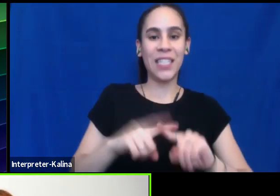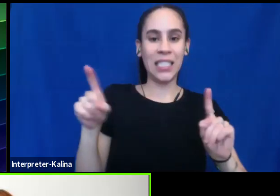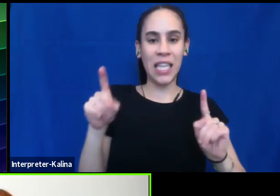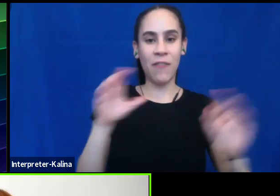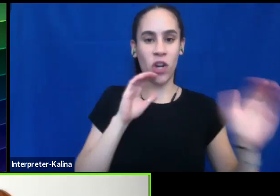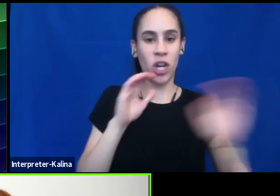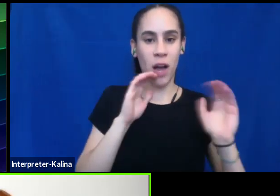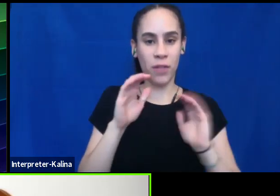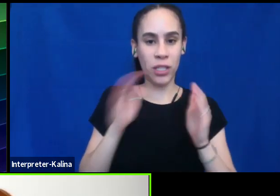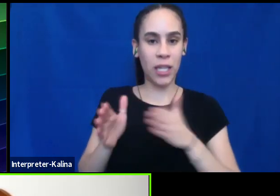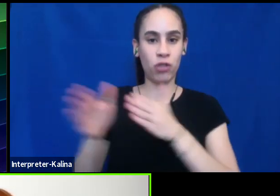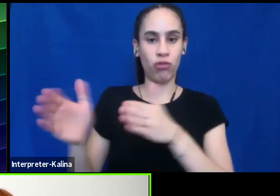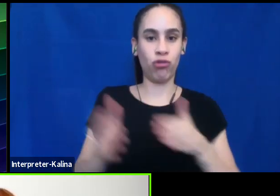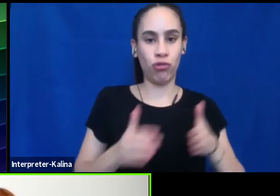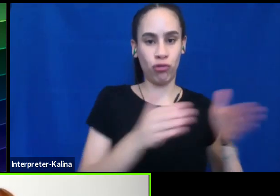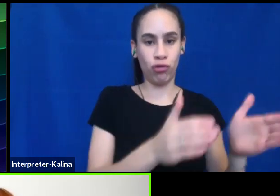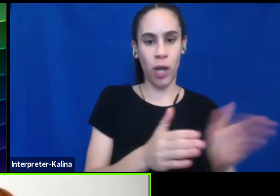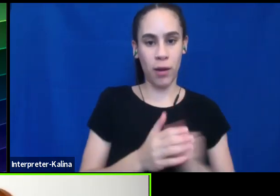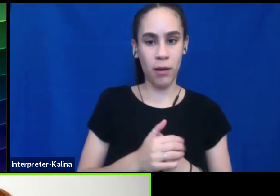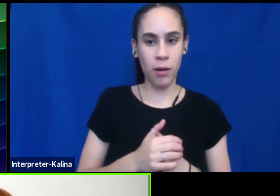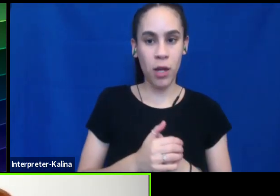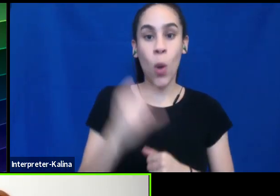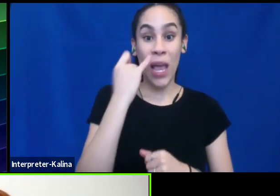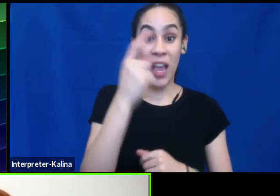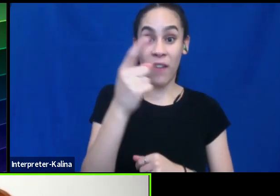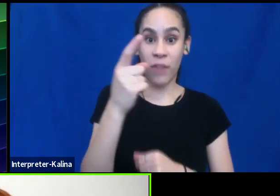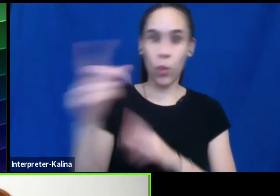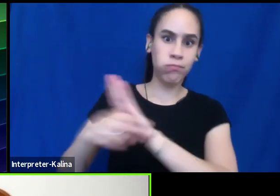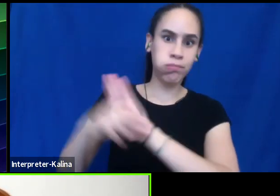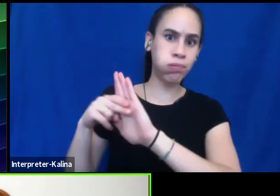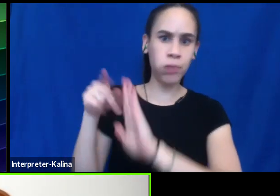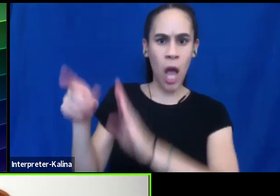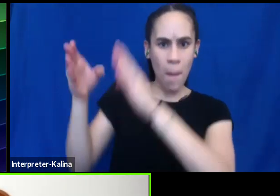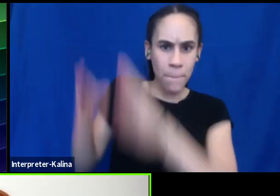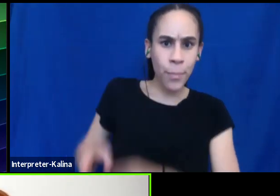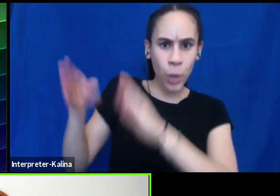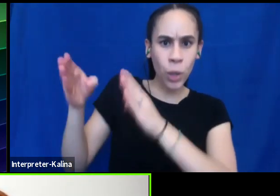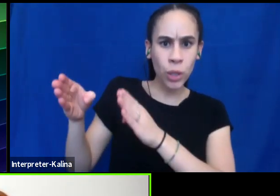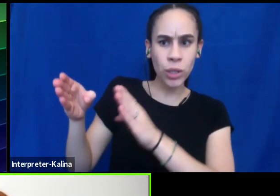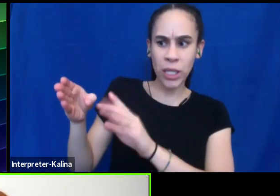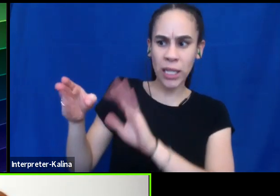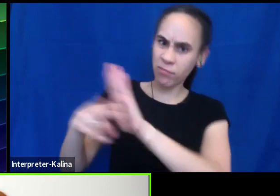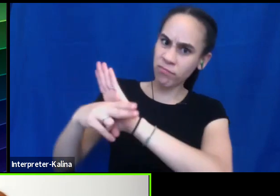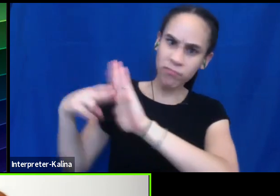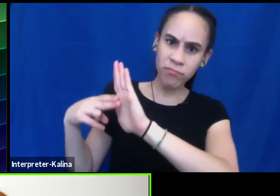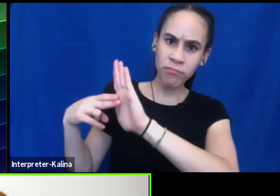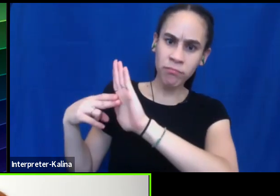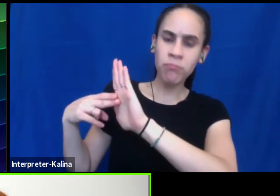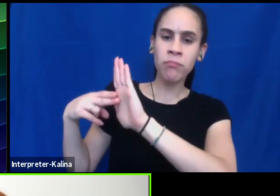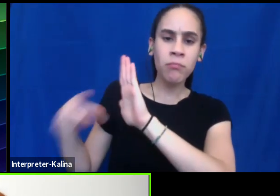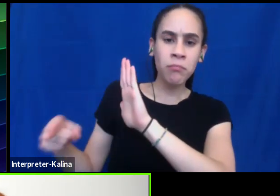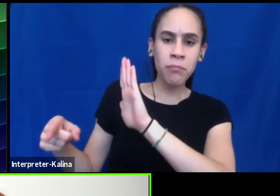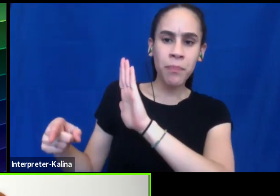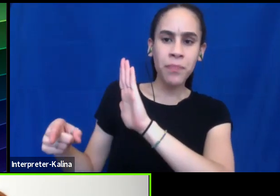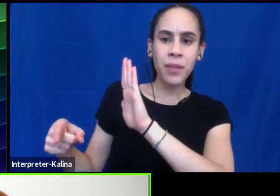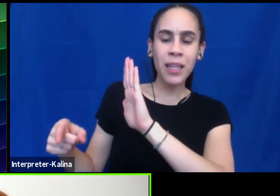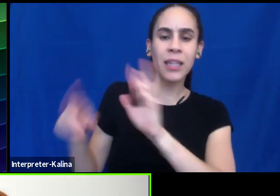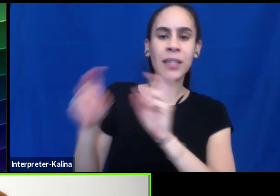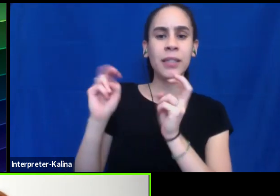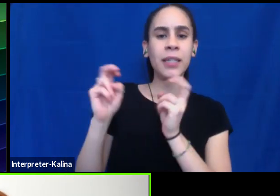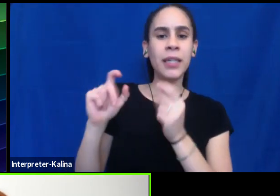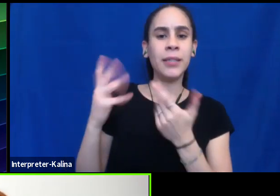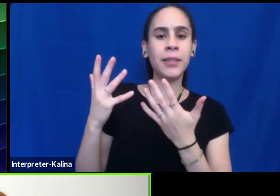can take the conversation down a very different path. So if you're calling somebody, um, that that's, that's, that's approaching their identity